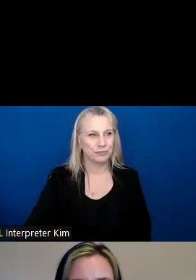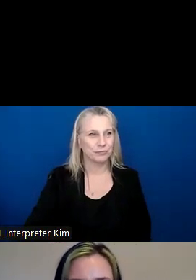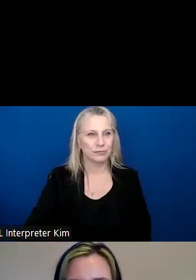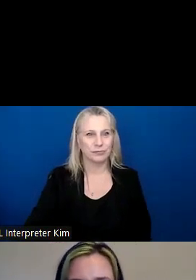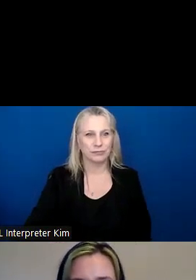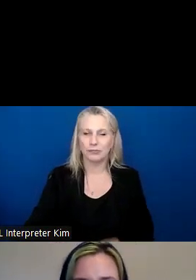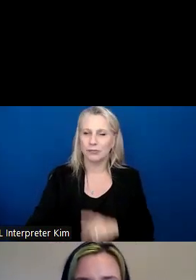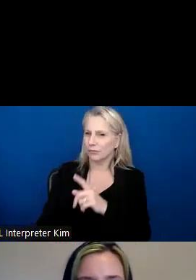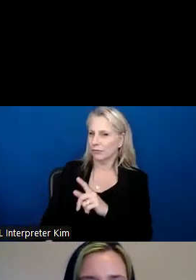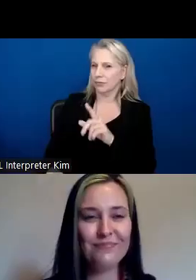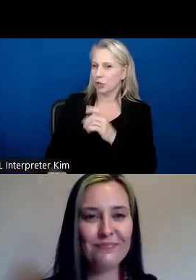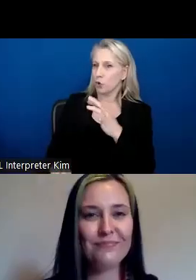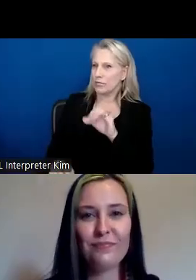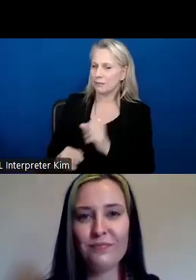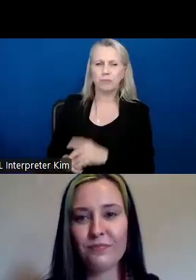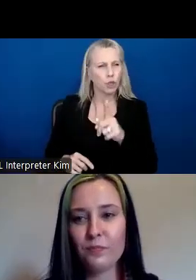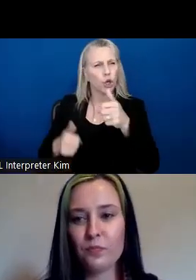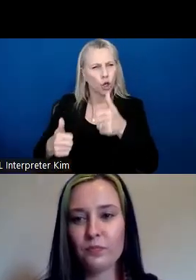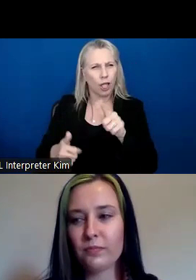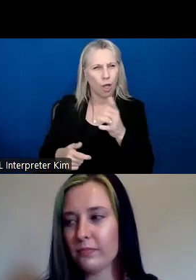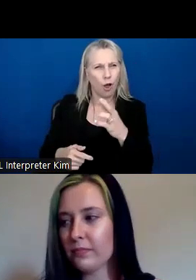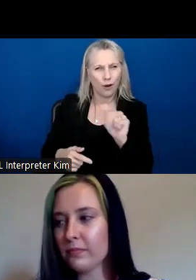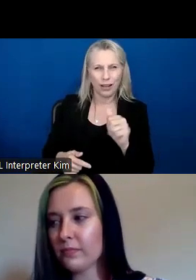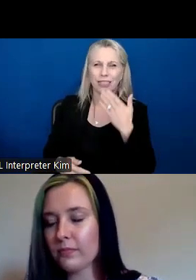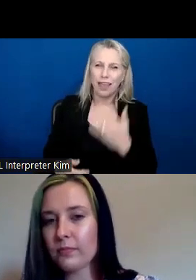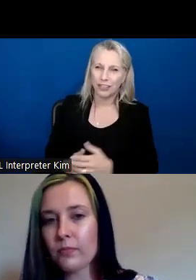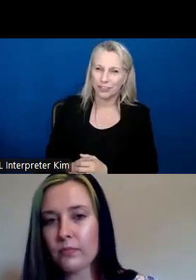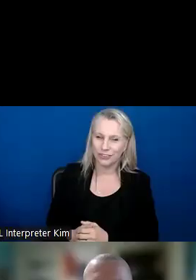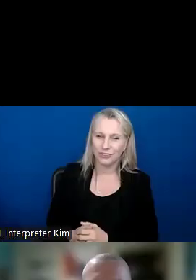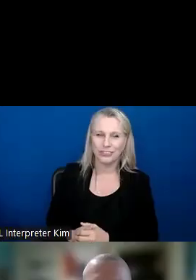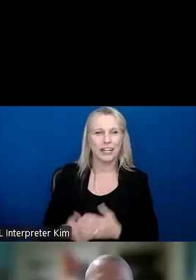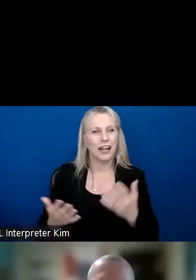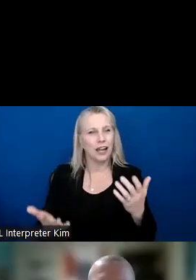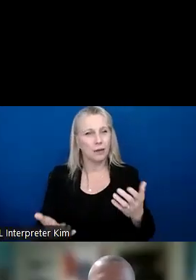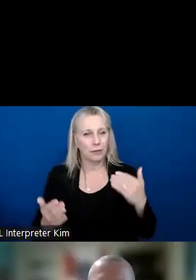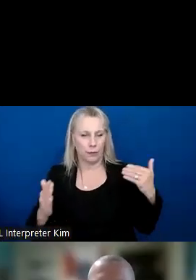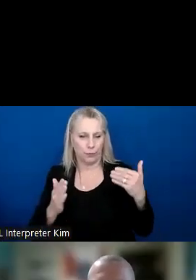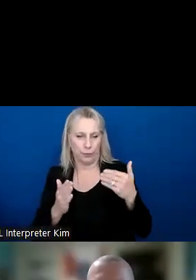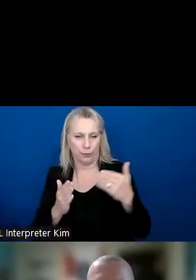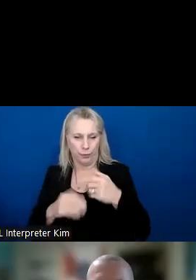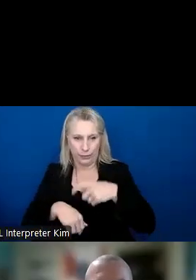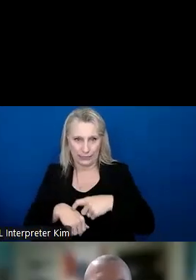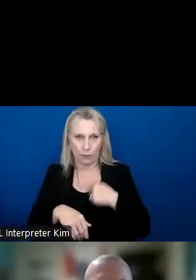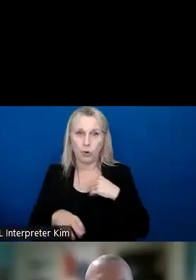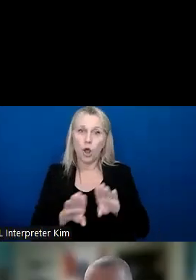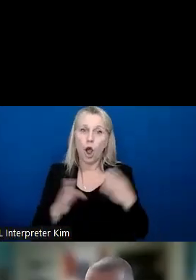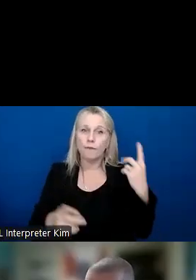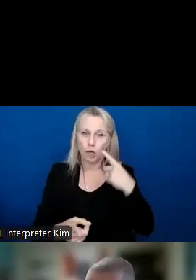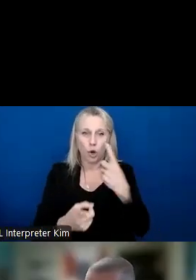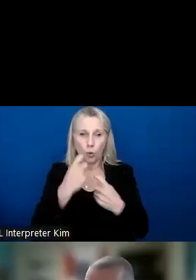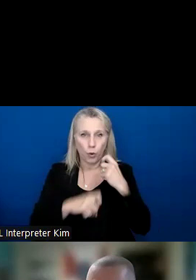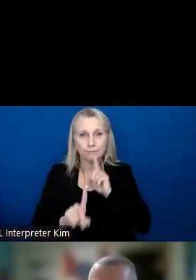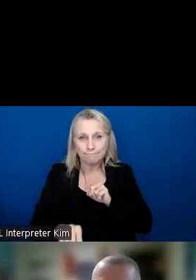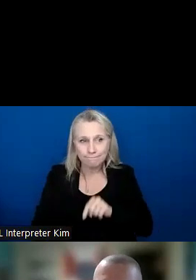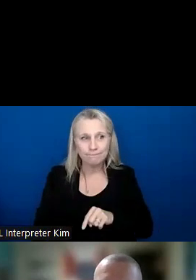You're good, Lauren. Thank you. we, we are towards the end of our time here. We want to open it up for questions here in a